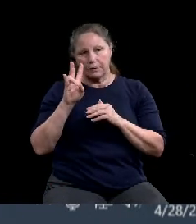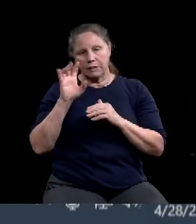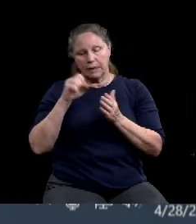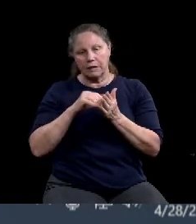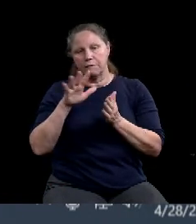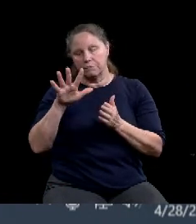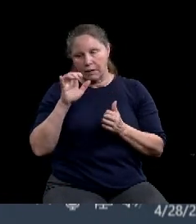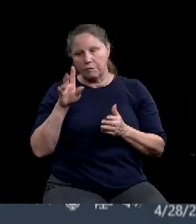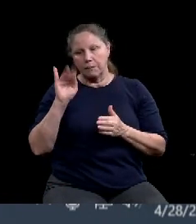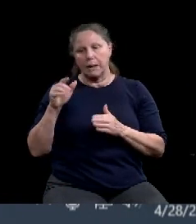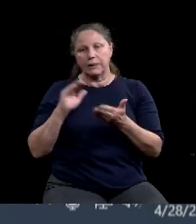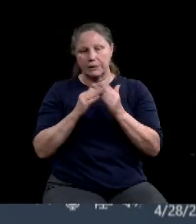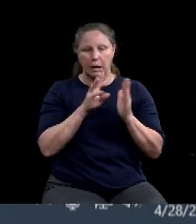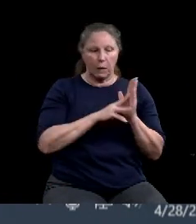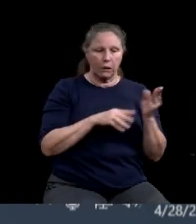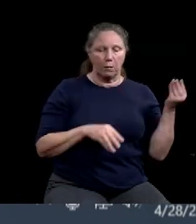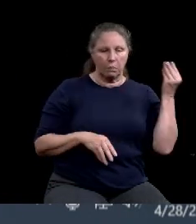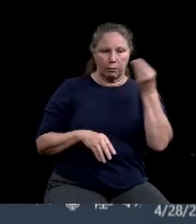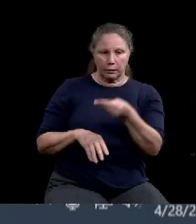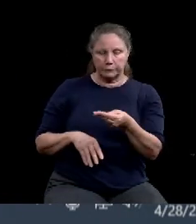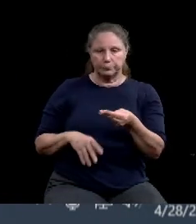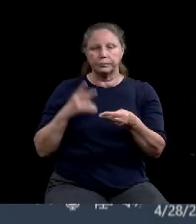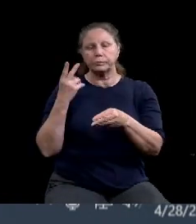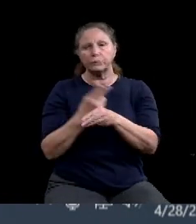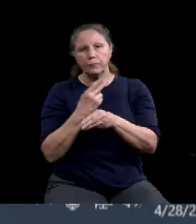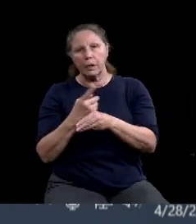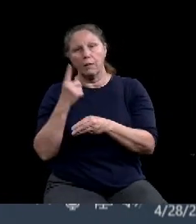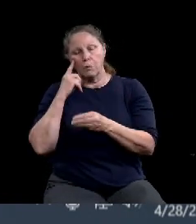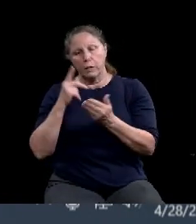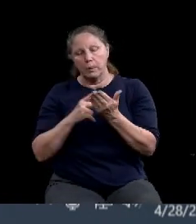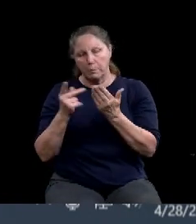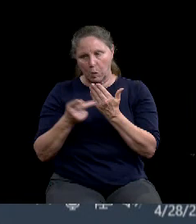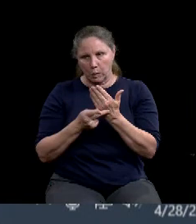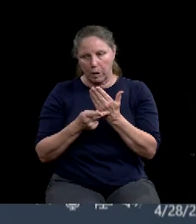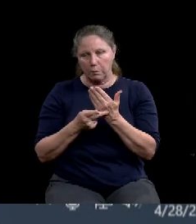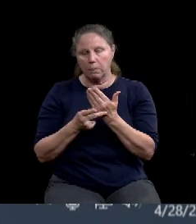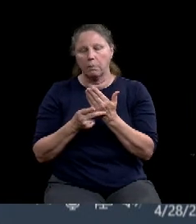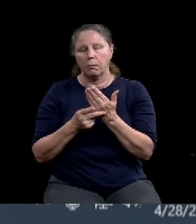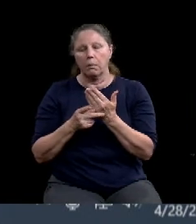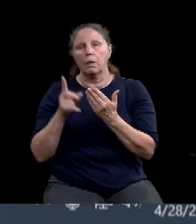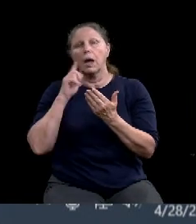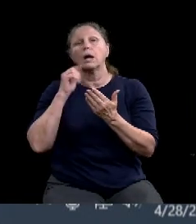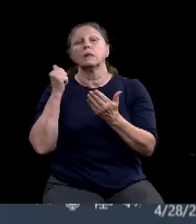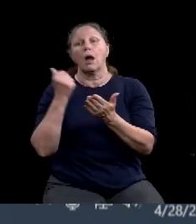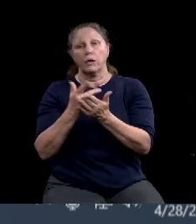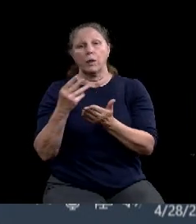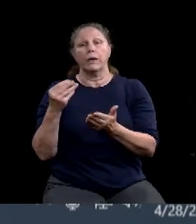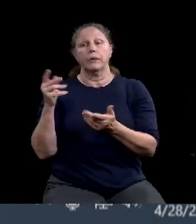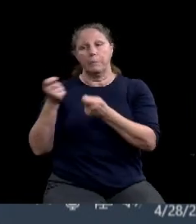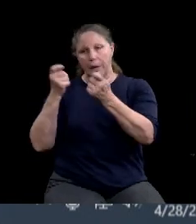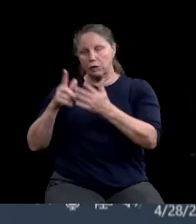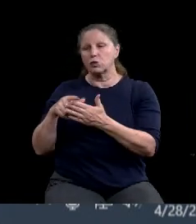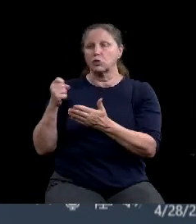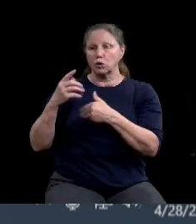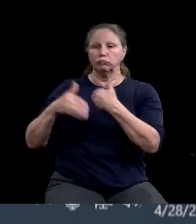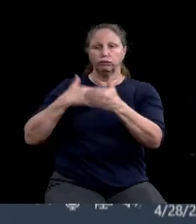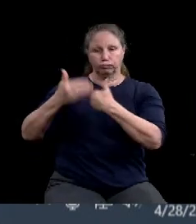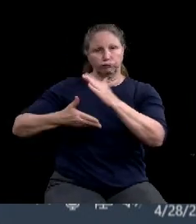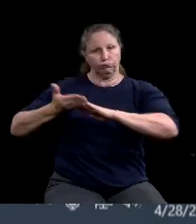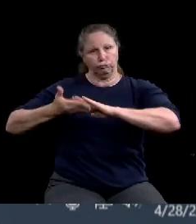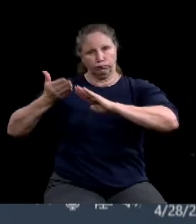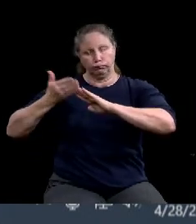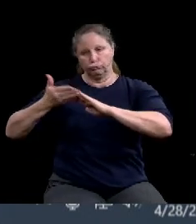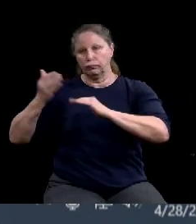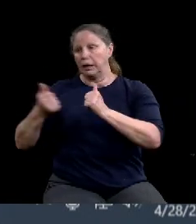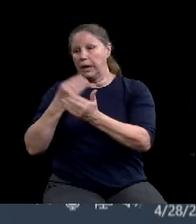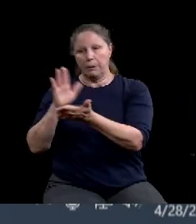utilized in the program and authorizing the city manager to execute the grants, the grant agreements and any other document in connection there with. Is there